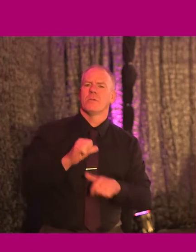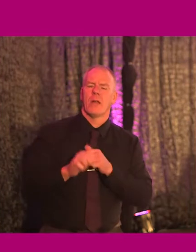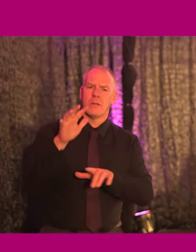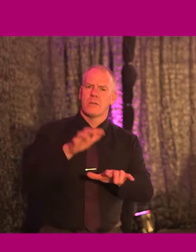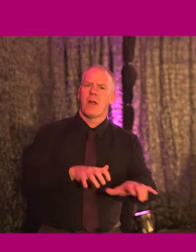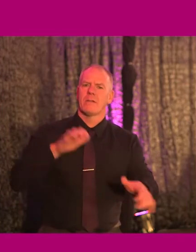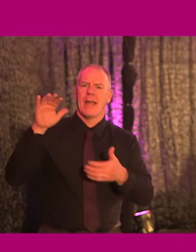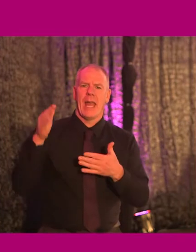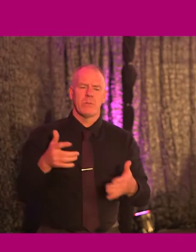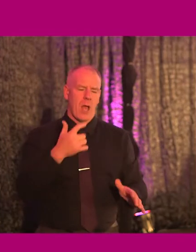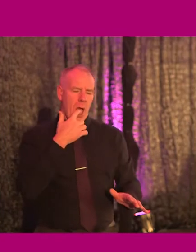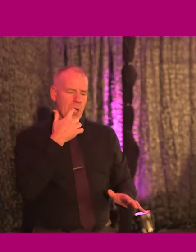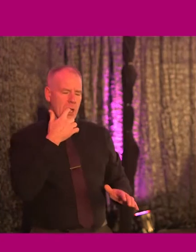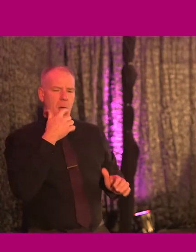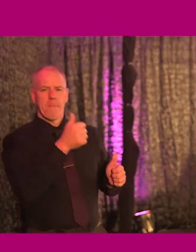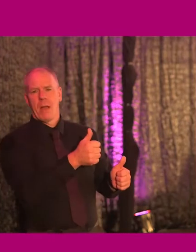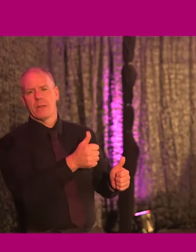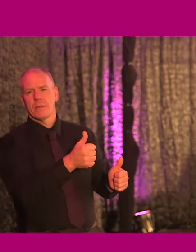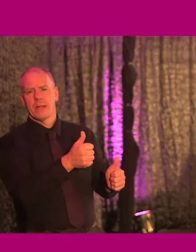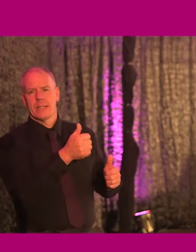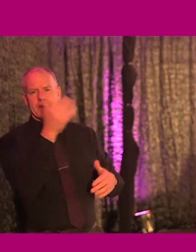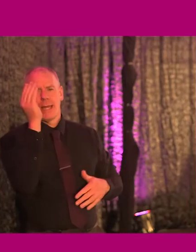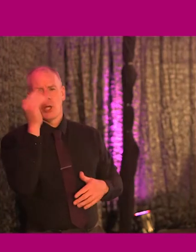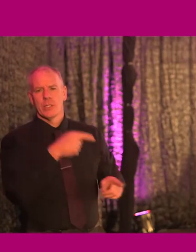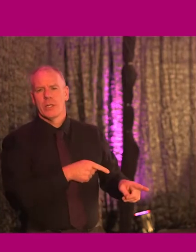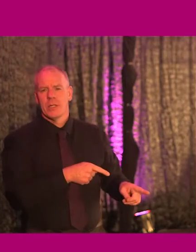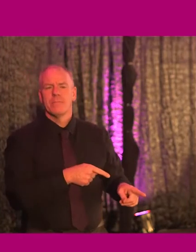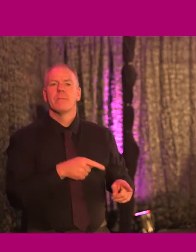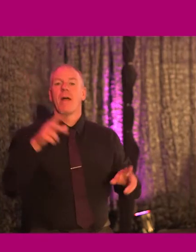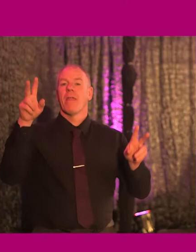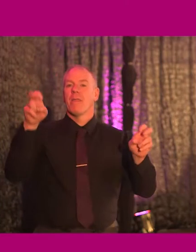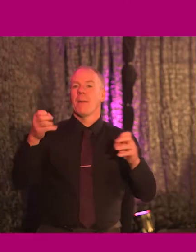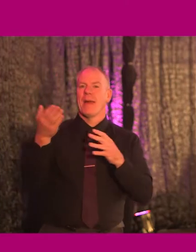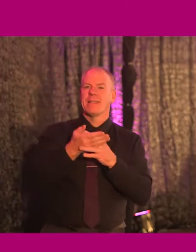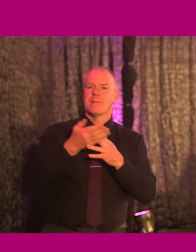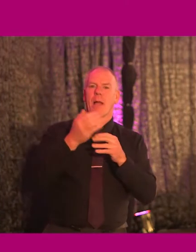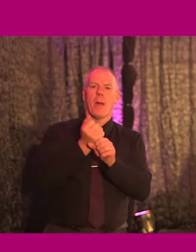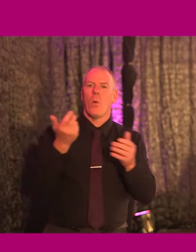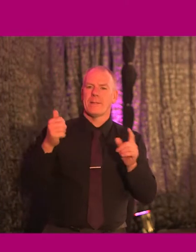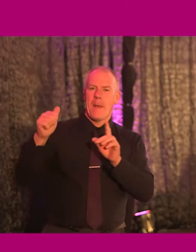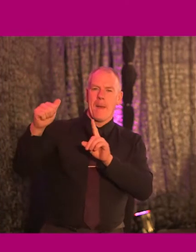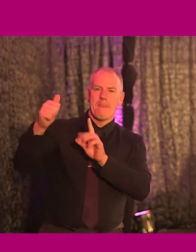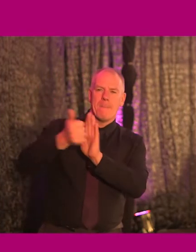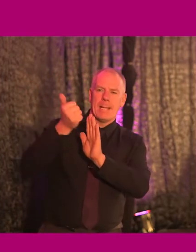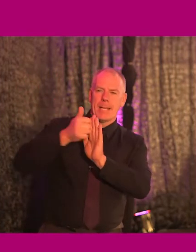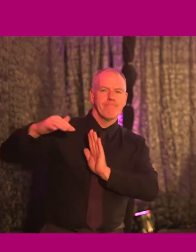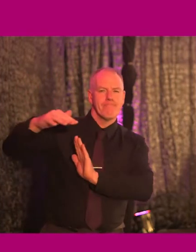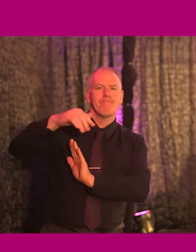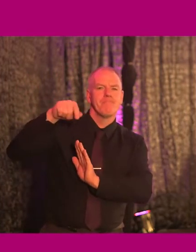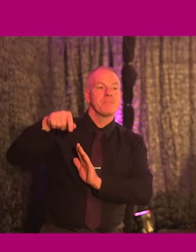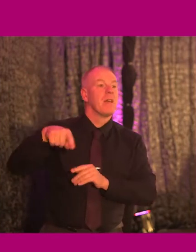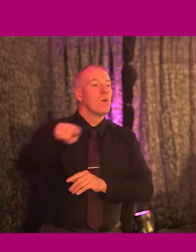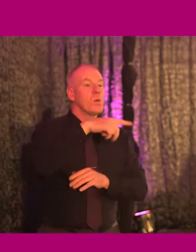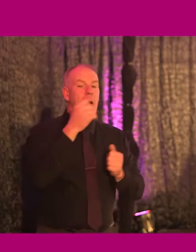introduce a group of amazing speakers. Our theme for the session is accessibility of the built environment. For those of you who have visual impairment,